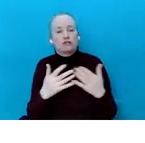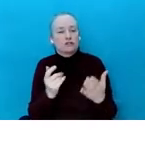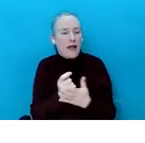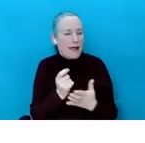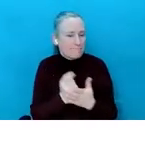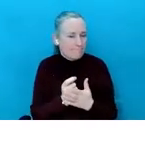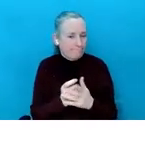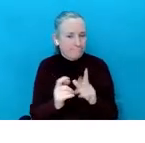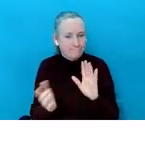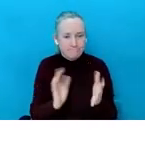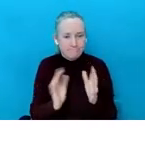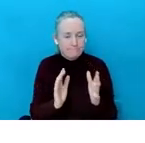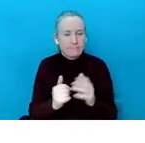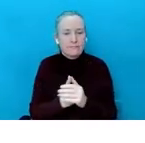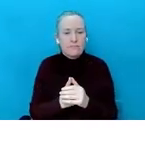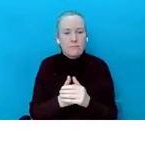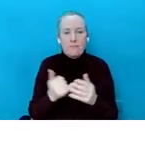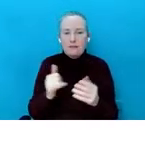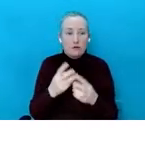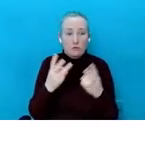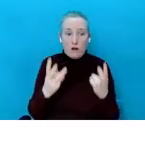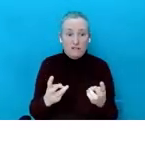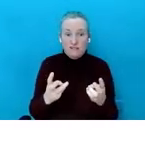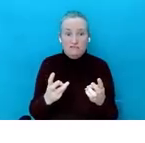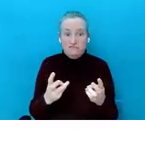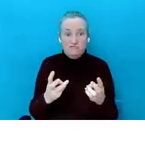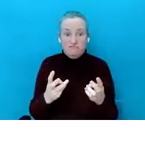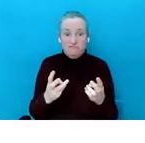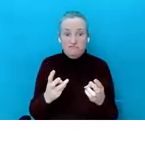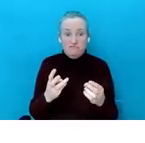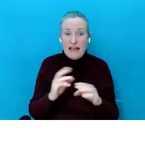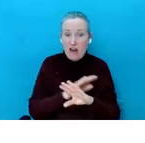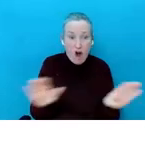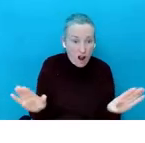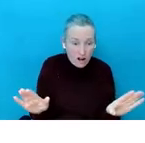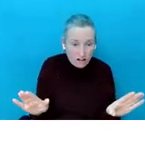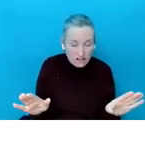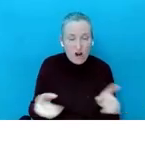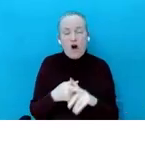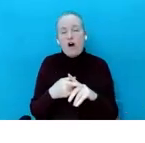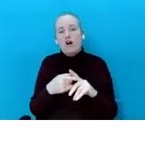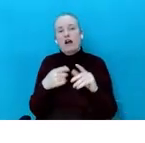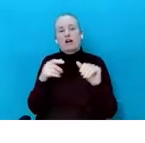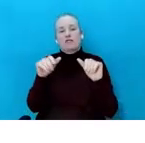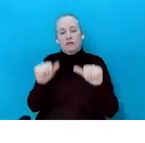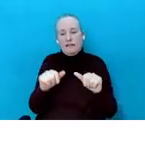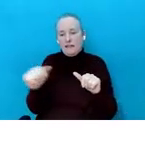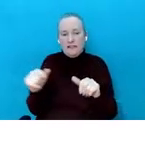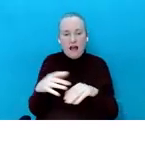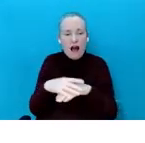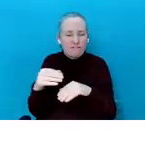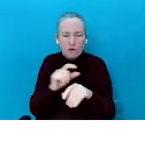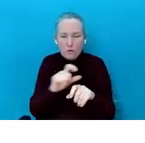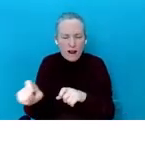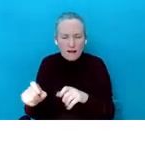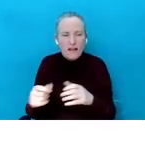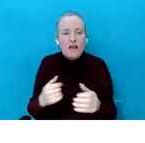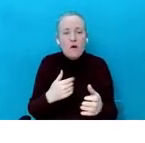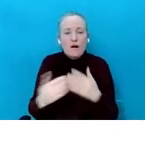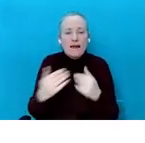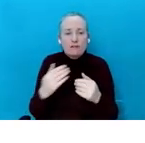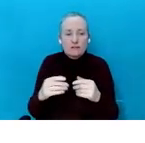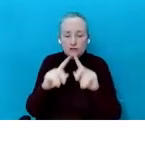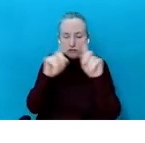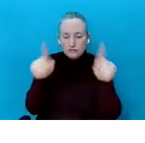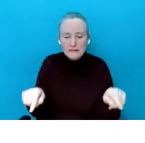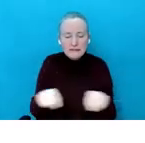you know, or maybe you don't want them on it at all for a while. Or you agree with them that they're going to be off it for a while or whatever it is. But screen time tool